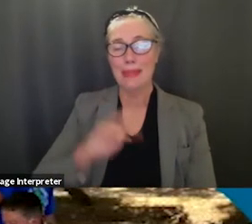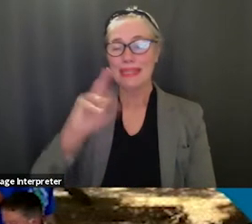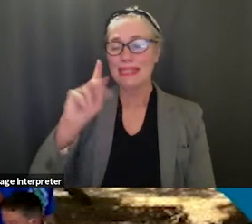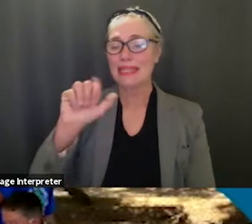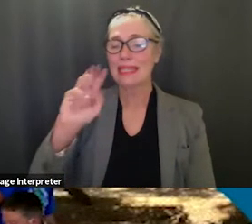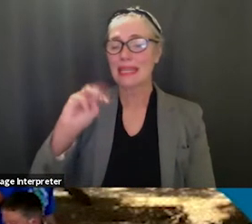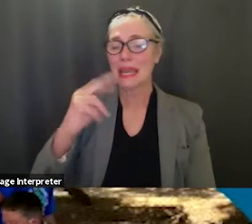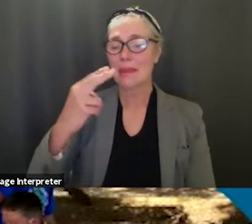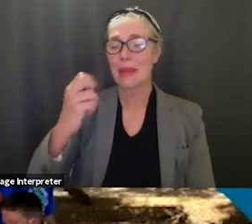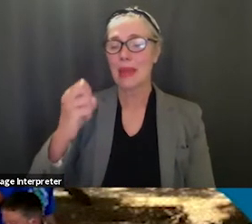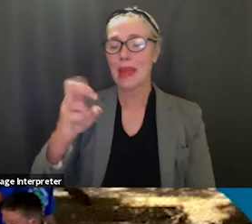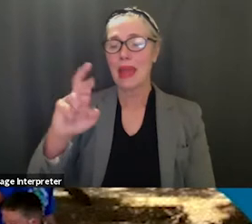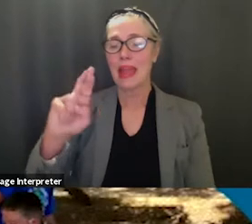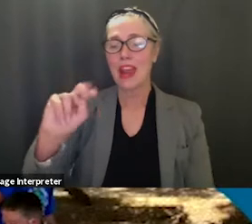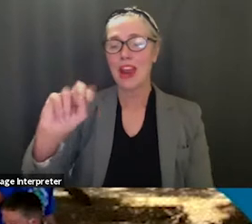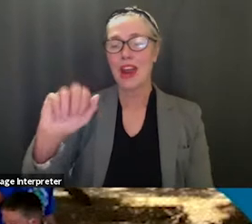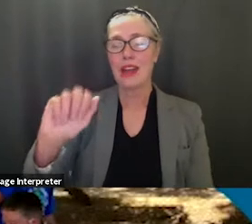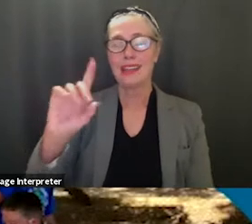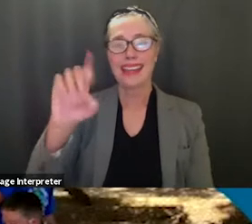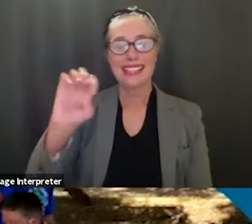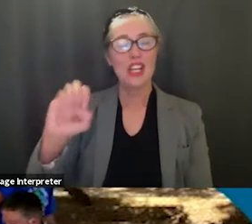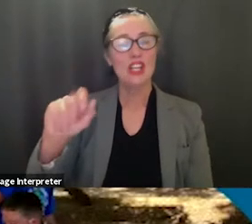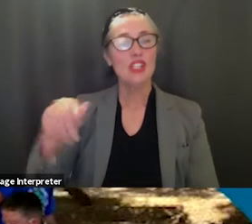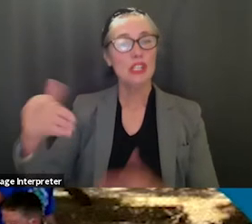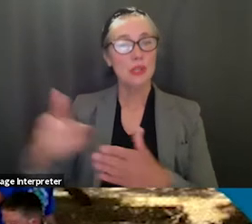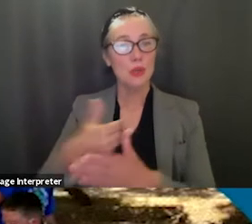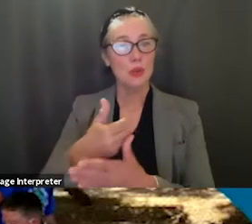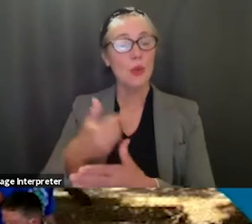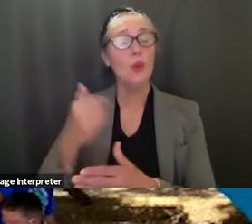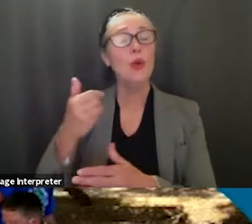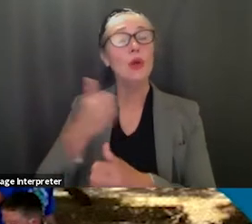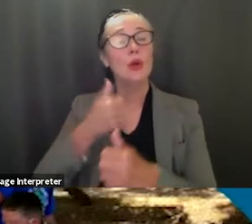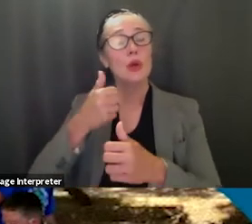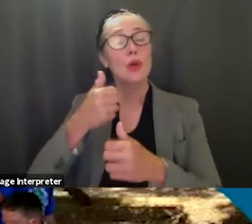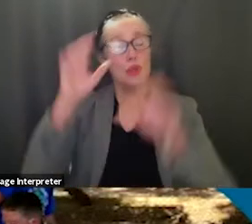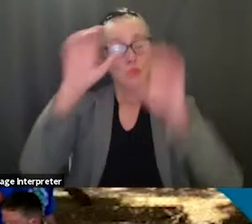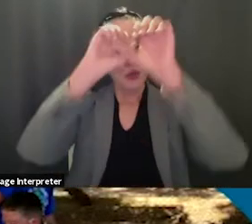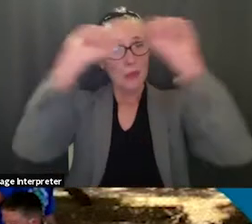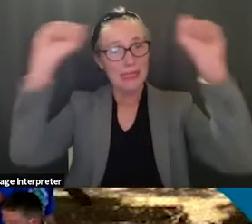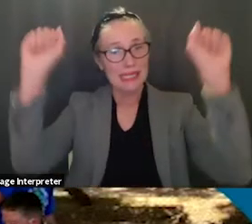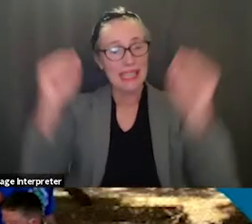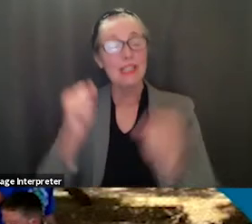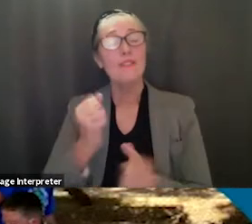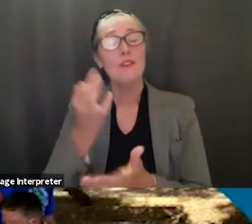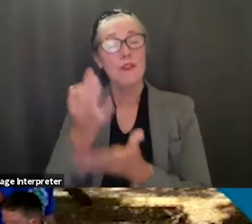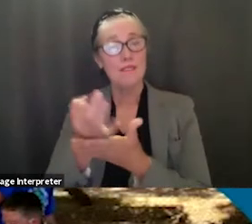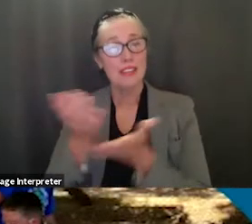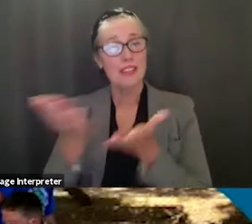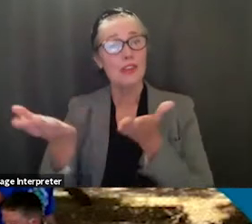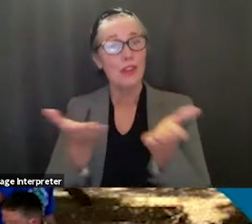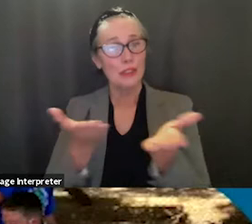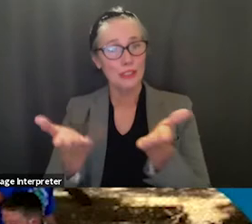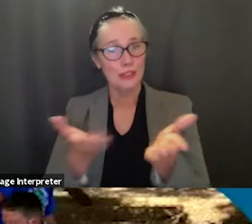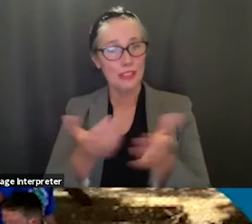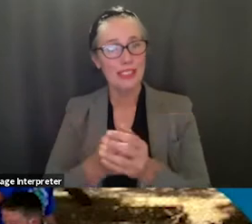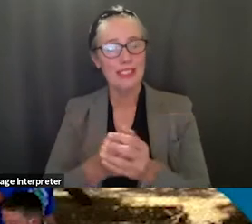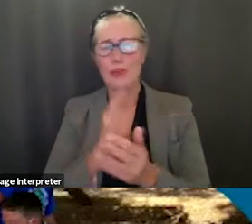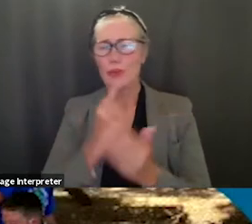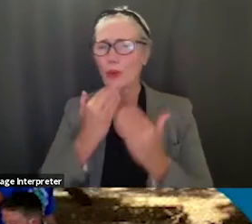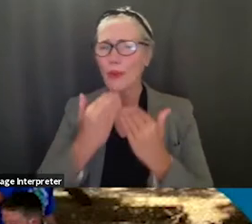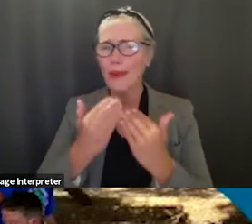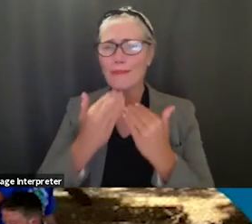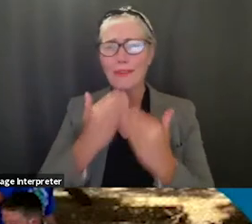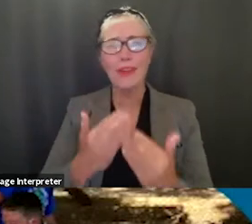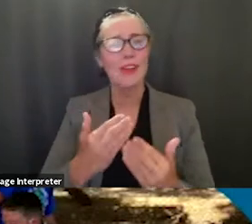her she is the new assistant superintendent of fiscal services i am so uh grateful to miss